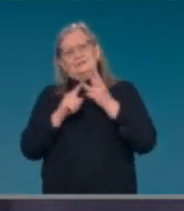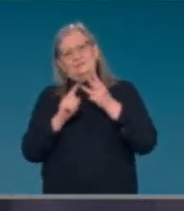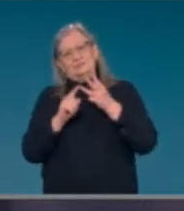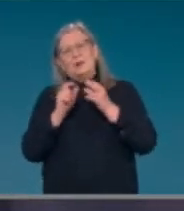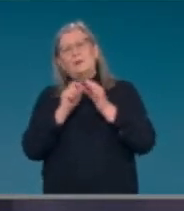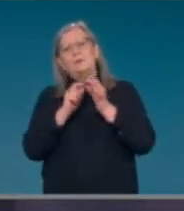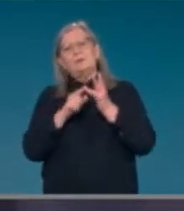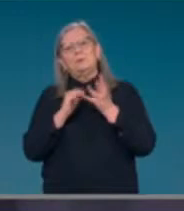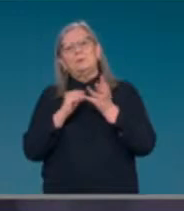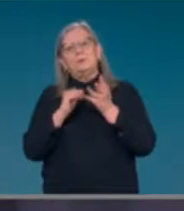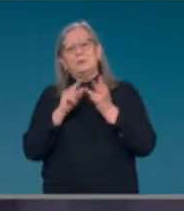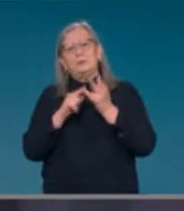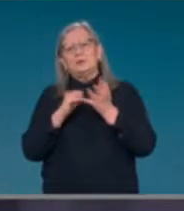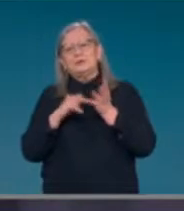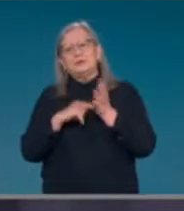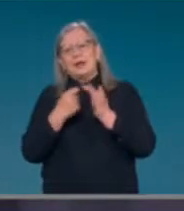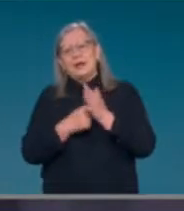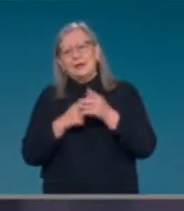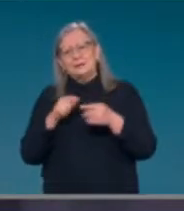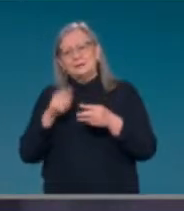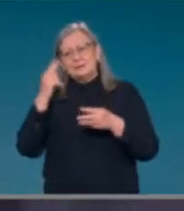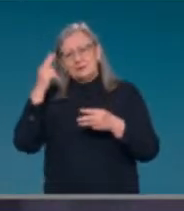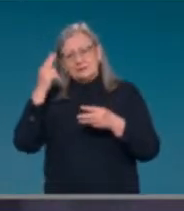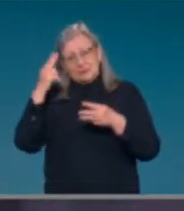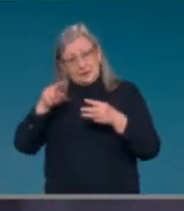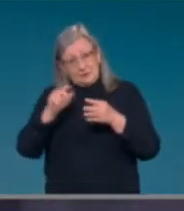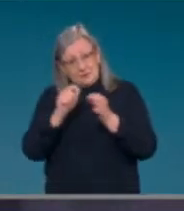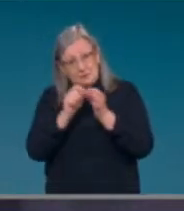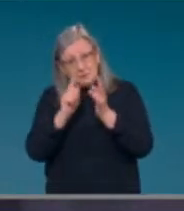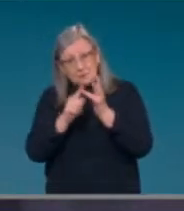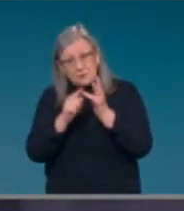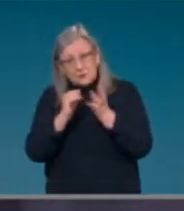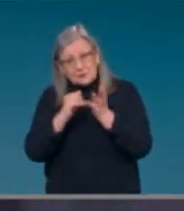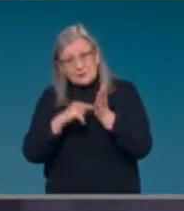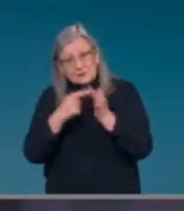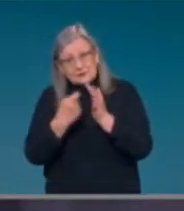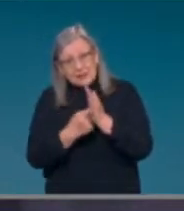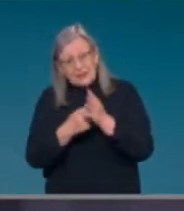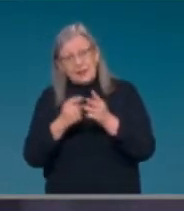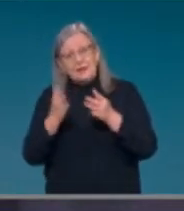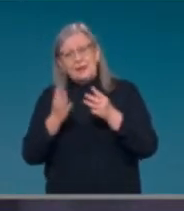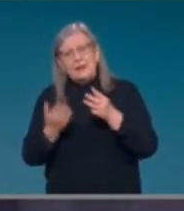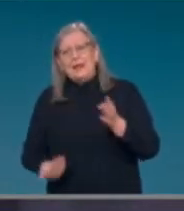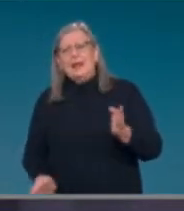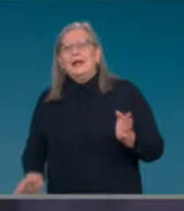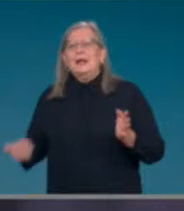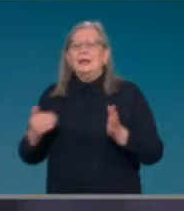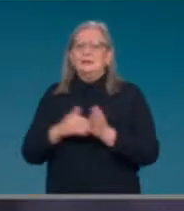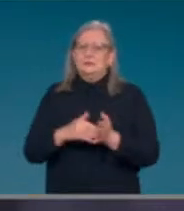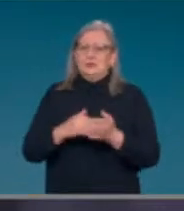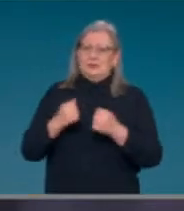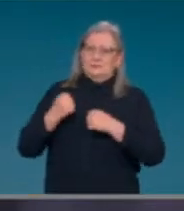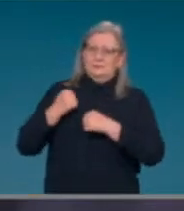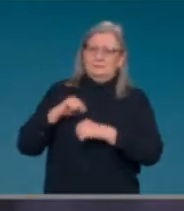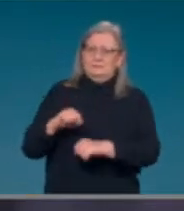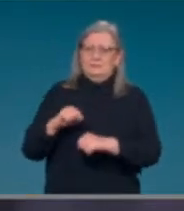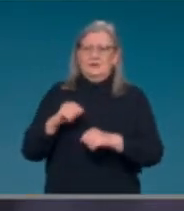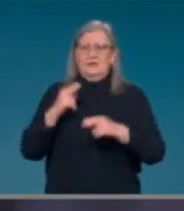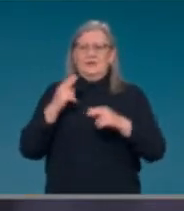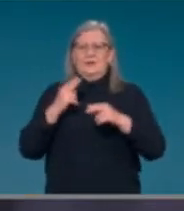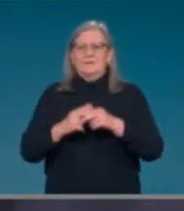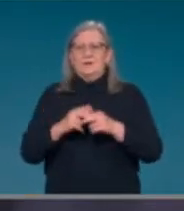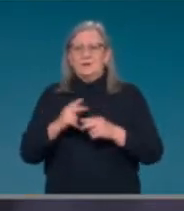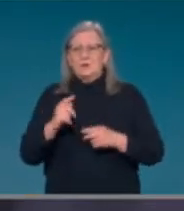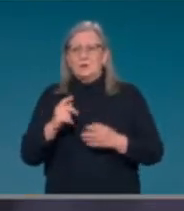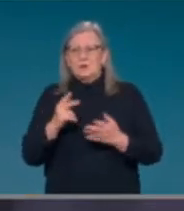about the name. It's perfectly titled, extra protection in terms of, uh, rapid antigen testing. Um, so the, the critical